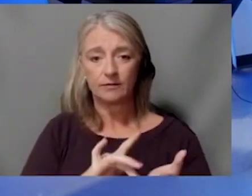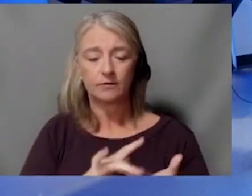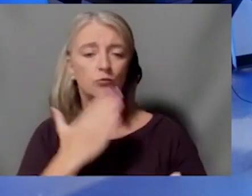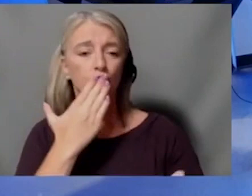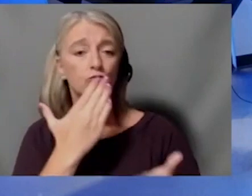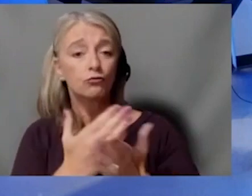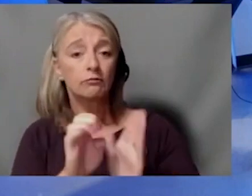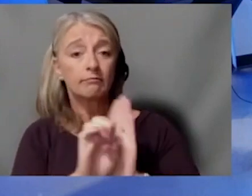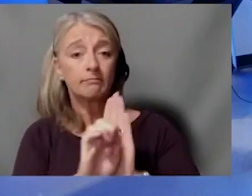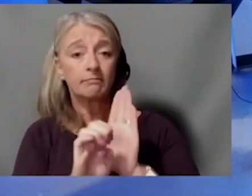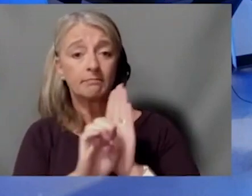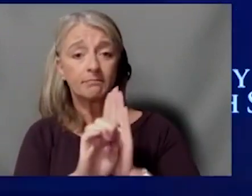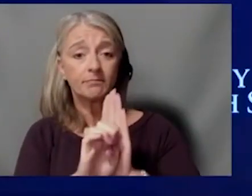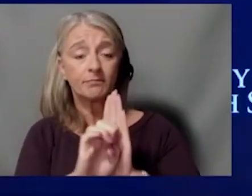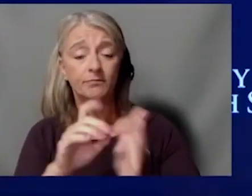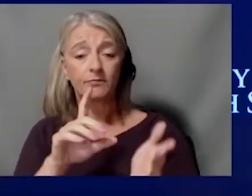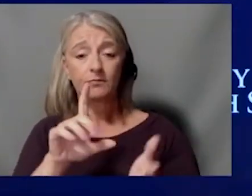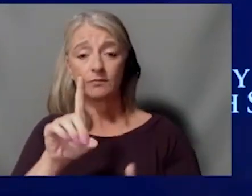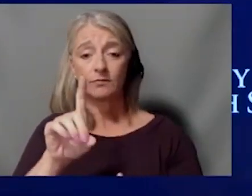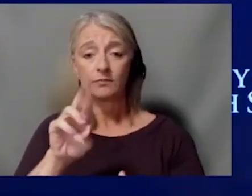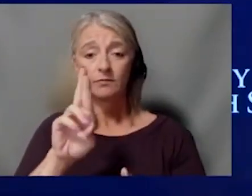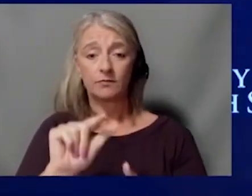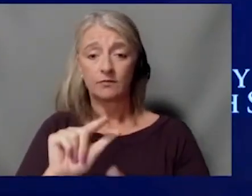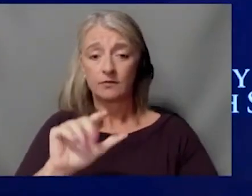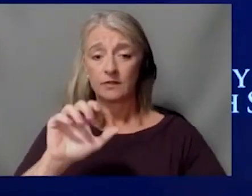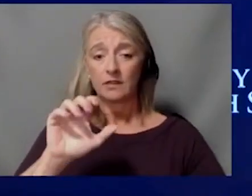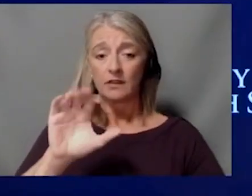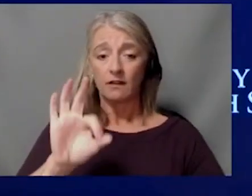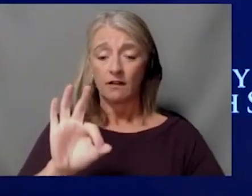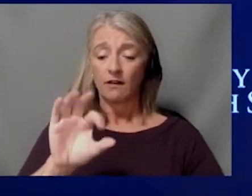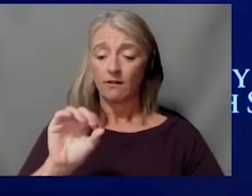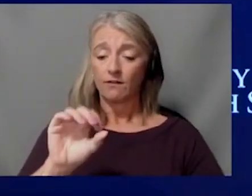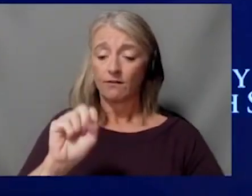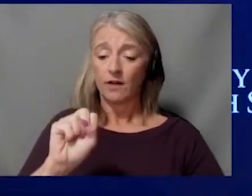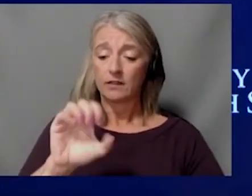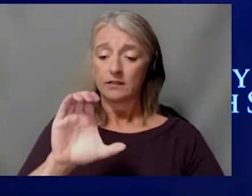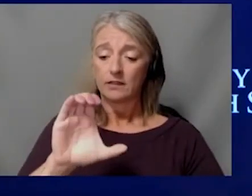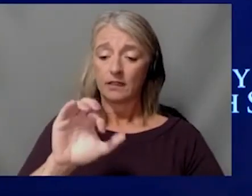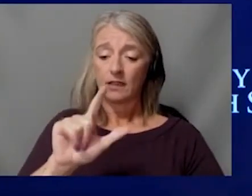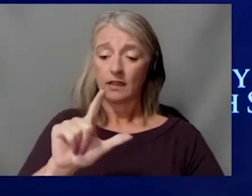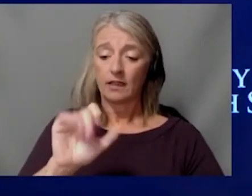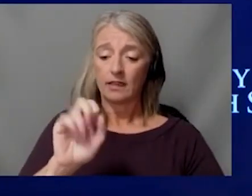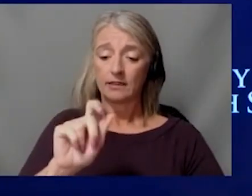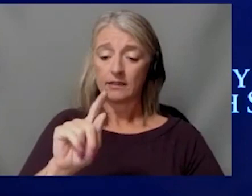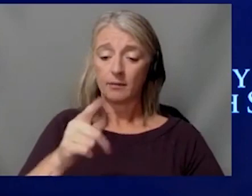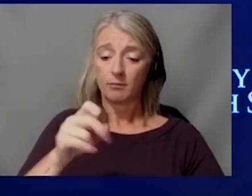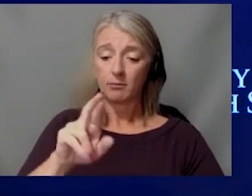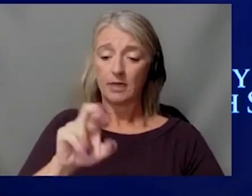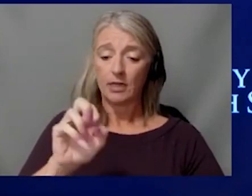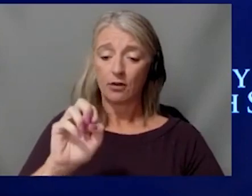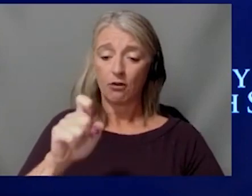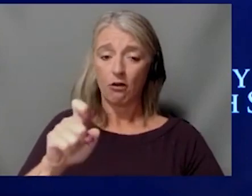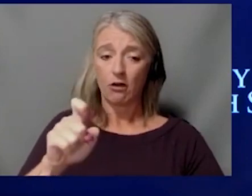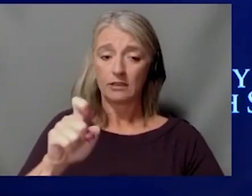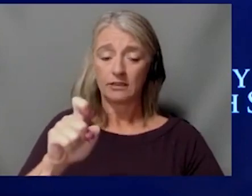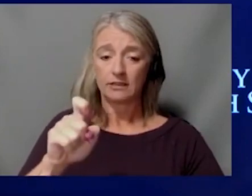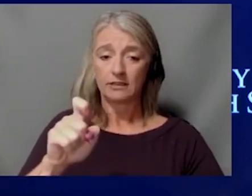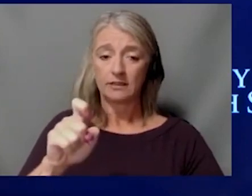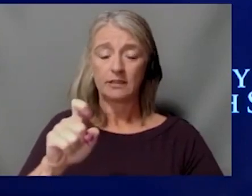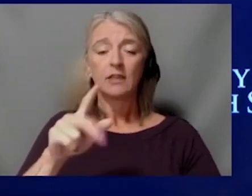drug Phos-Cyclopirox, which is currently in clinical trials at KU. And it is